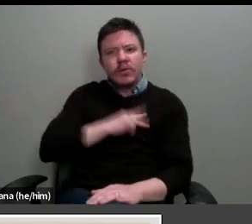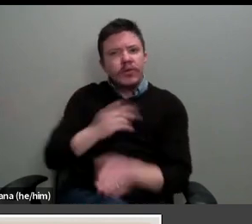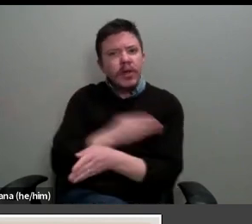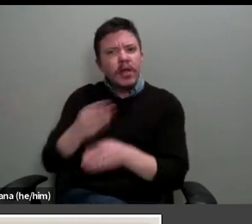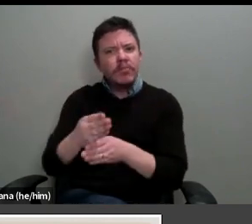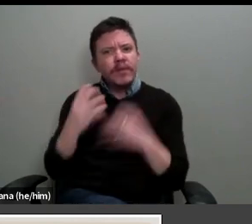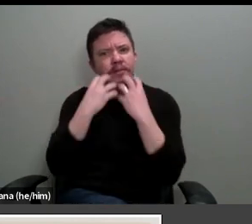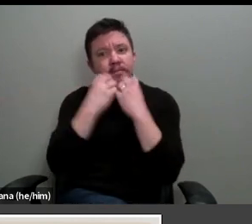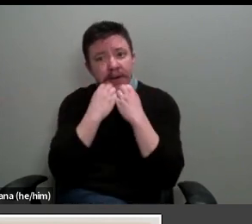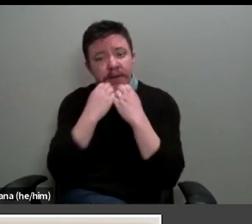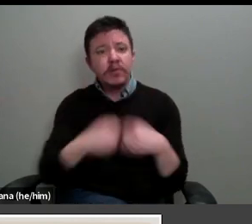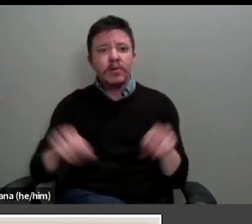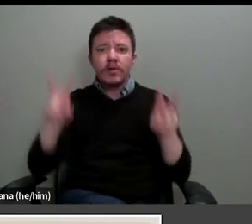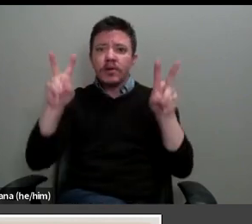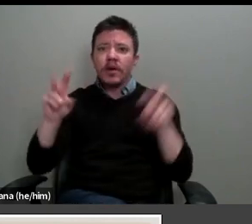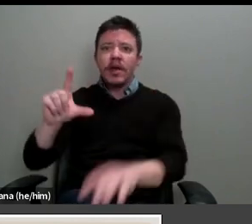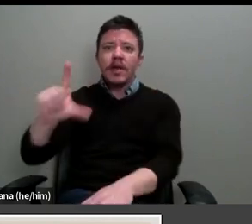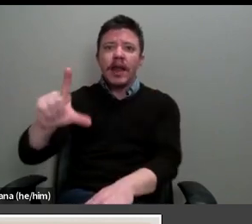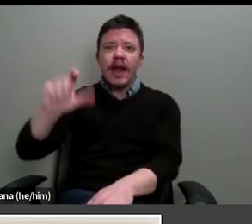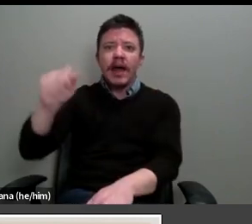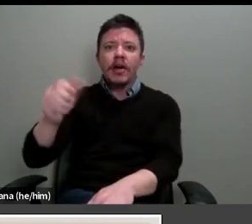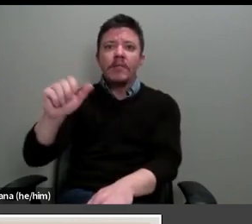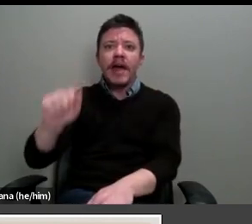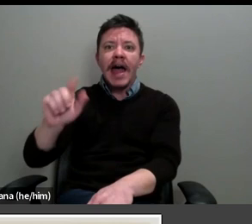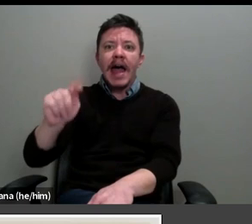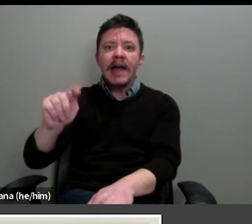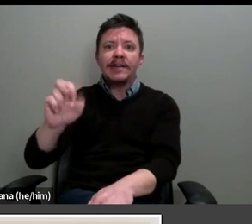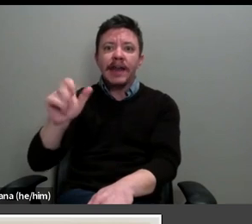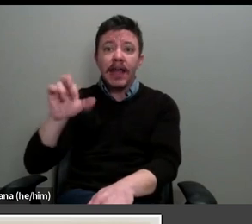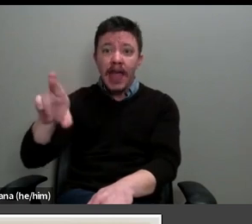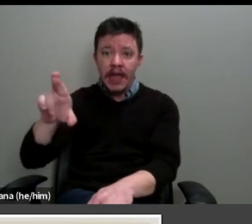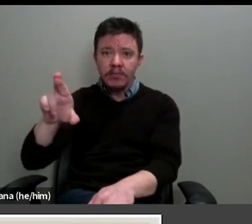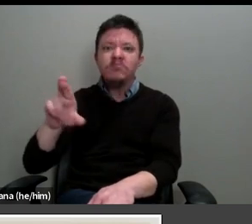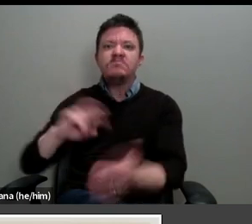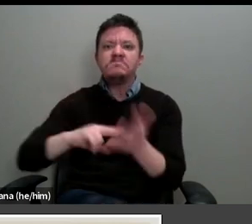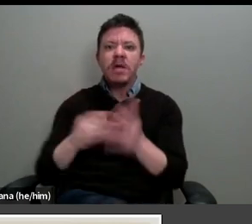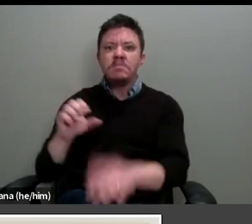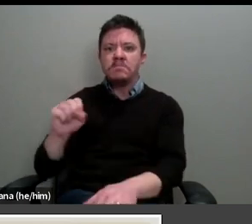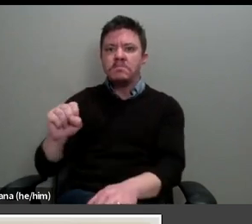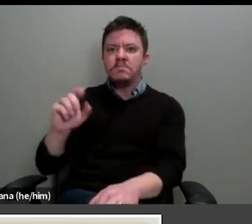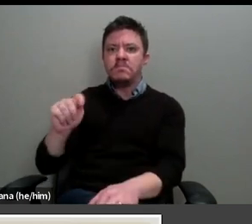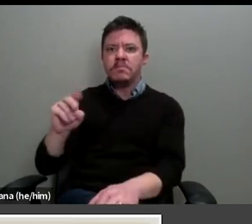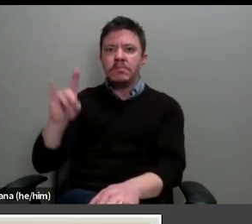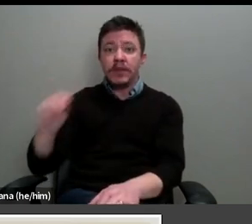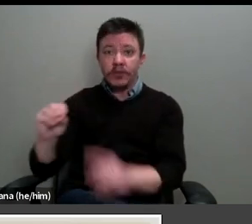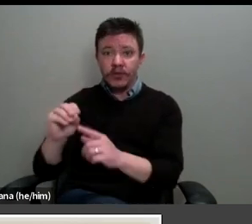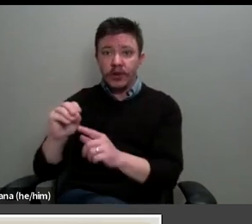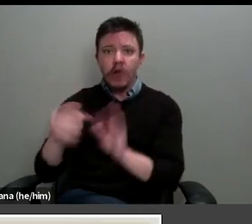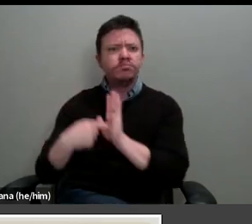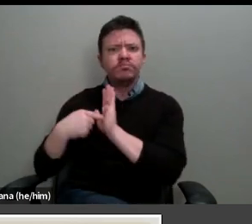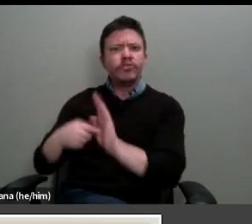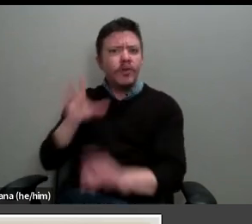The title l'atelier, as in the studio, holds the potential to signify either the seamstress's workshop